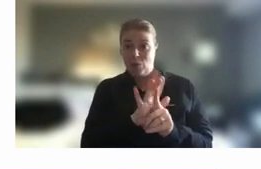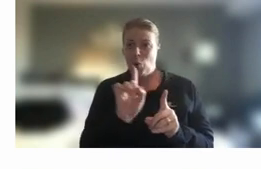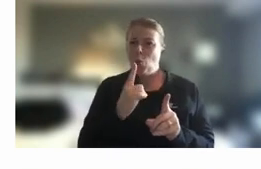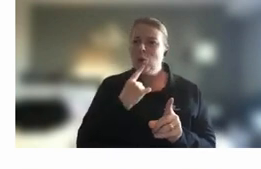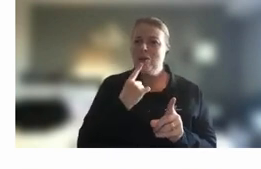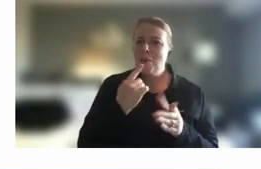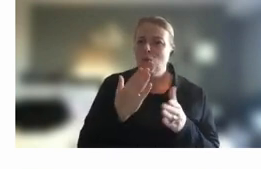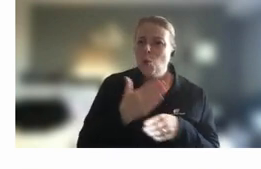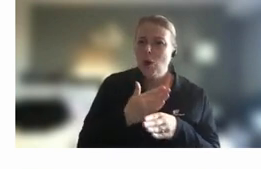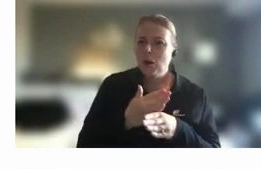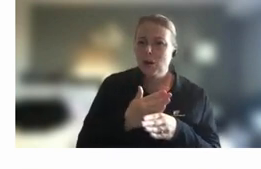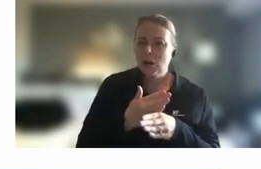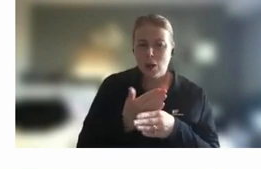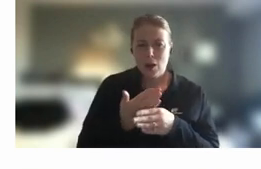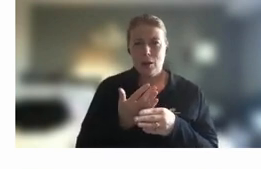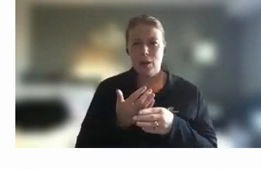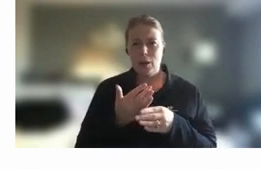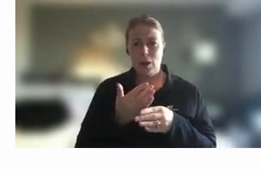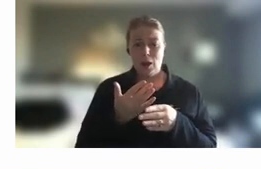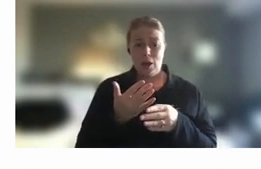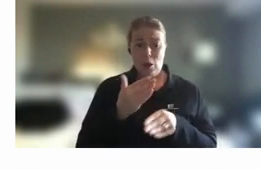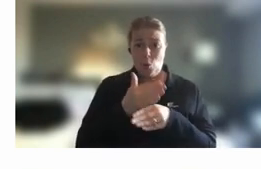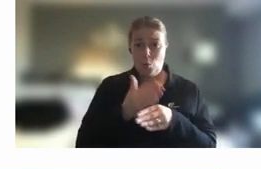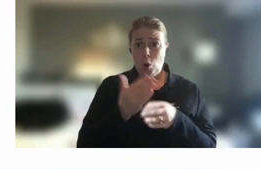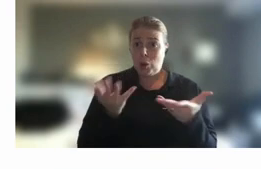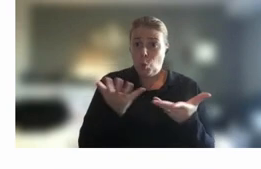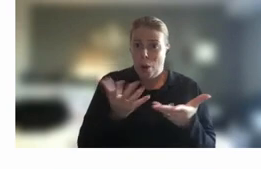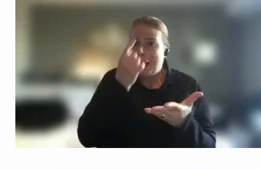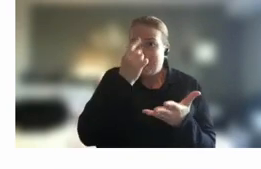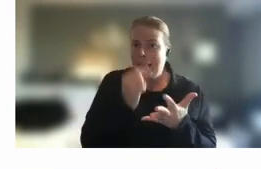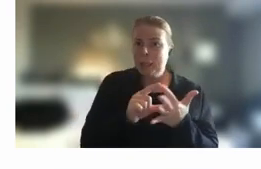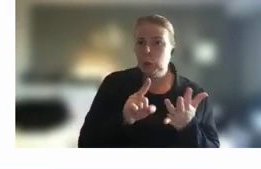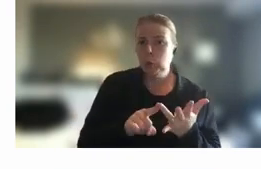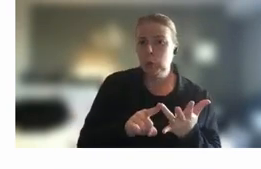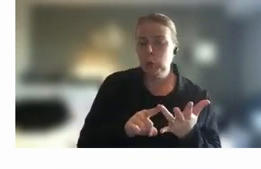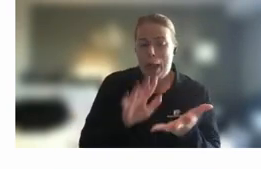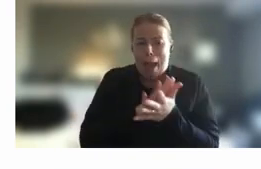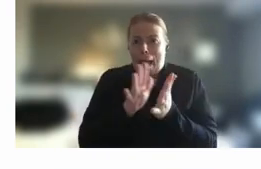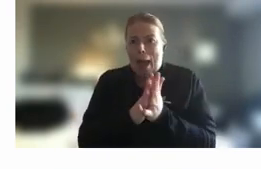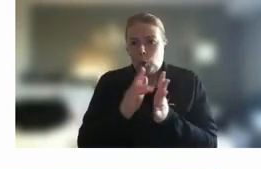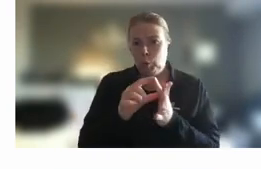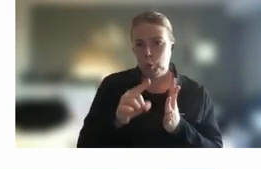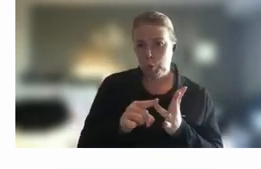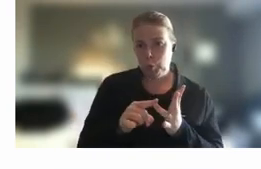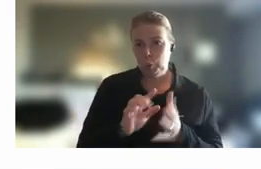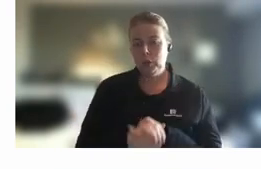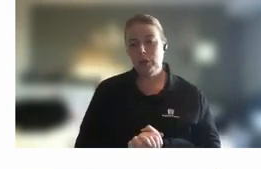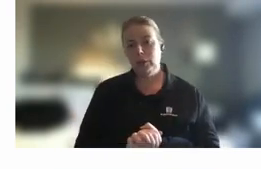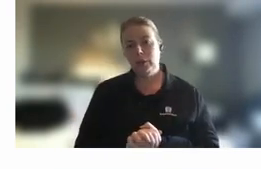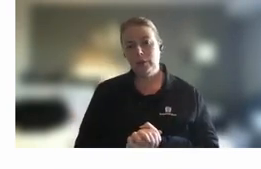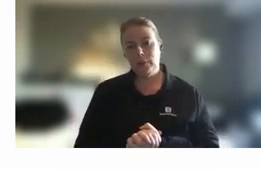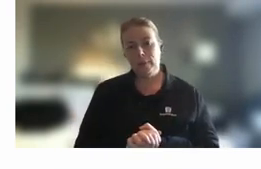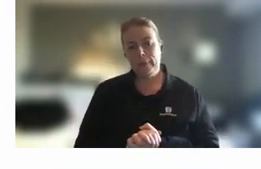depends on uh where that work can be done and how you can look to go about it I think the overall message that we're looking